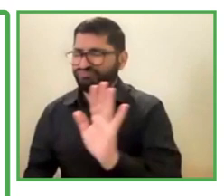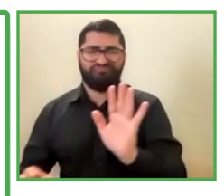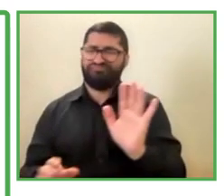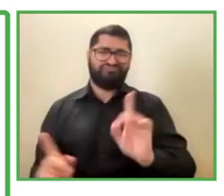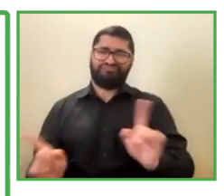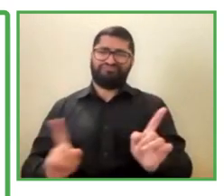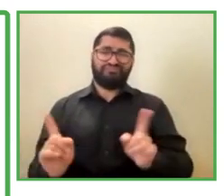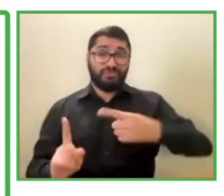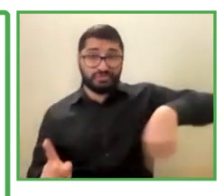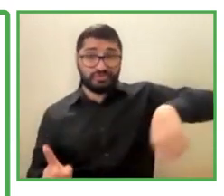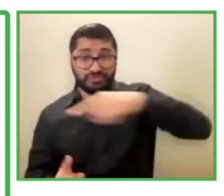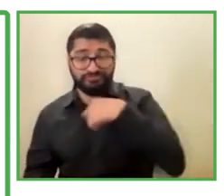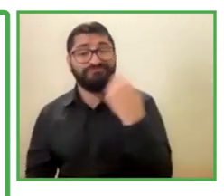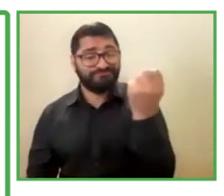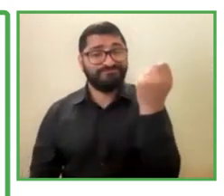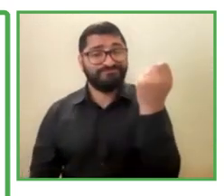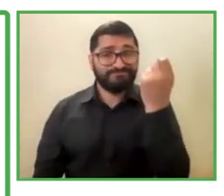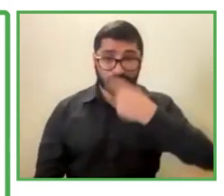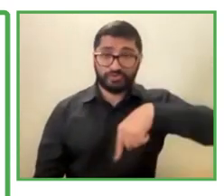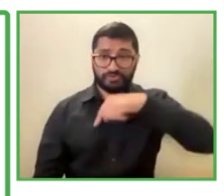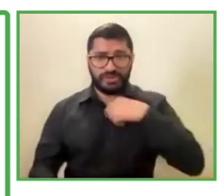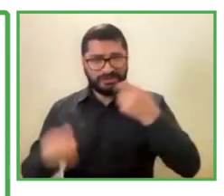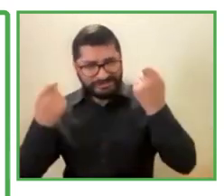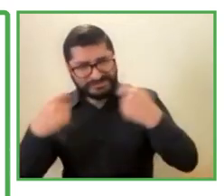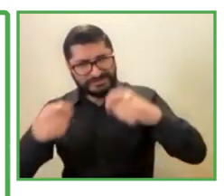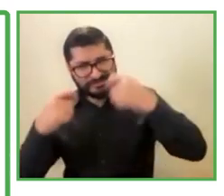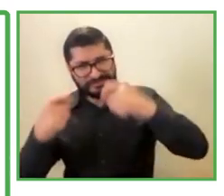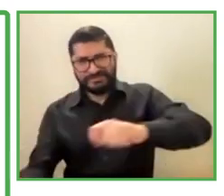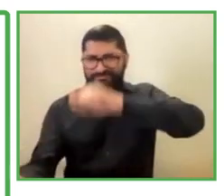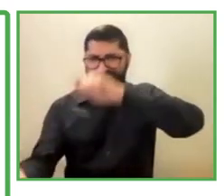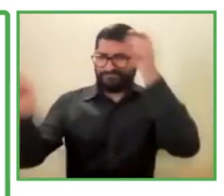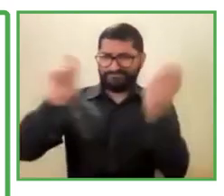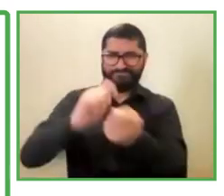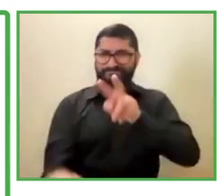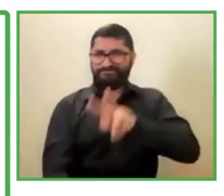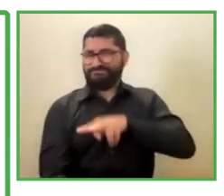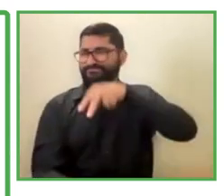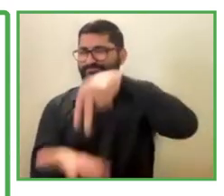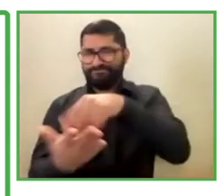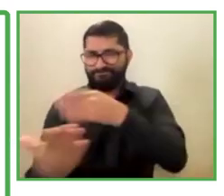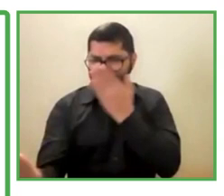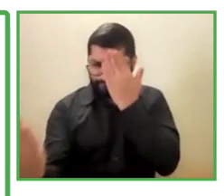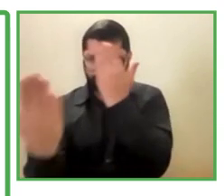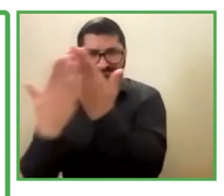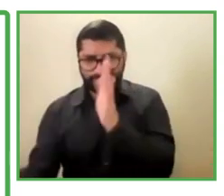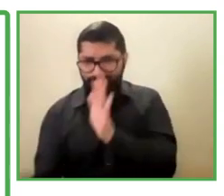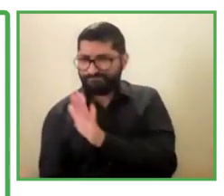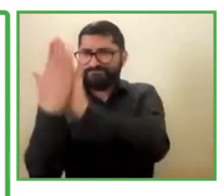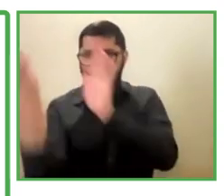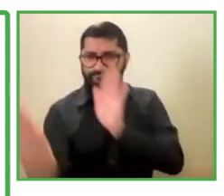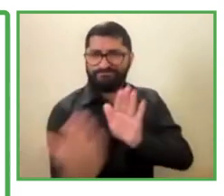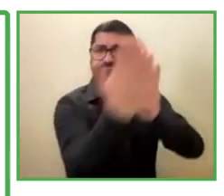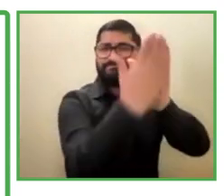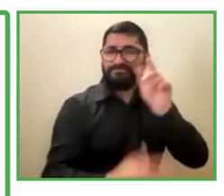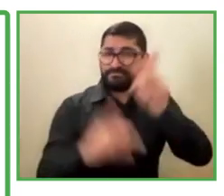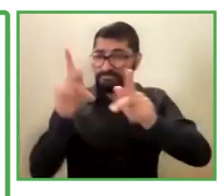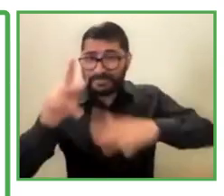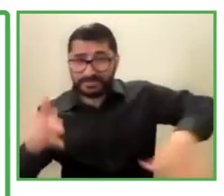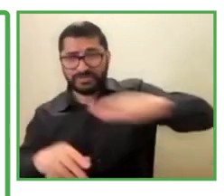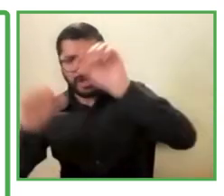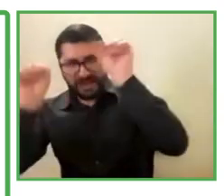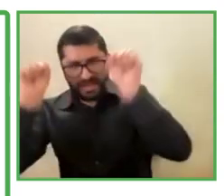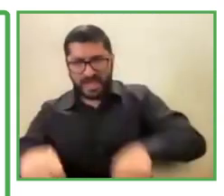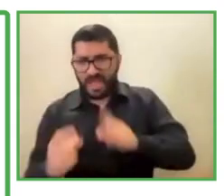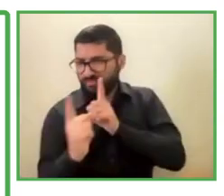To convey. Is that we are throughout the whole cycle from the moment that they start their